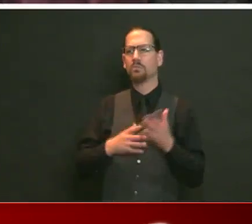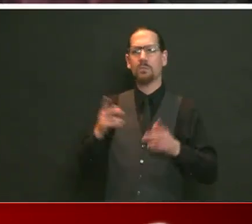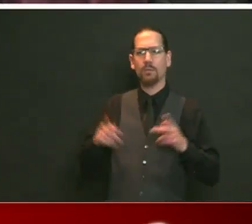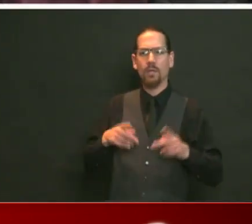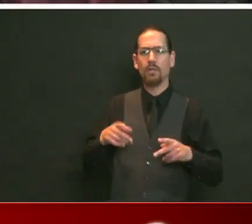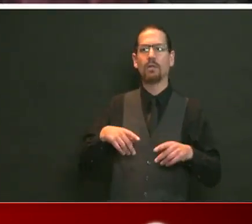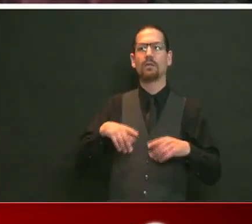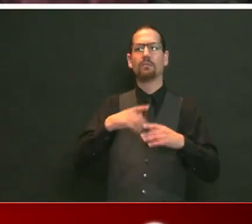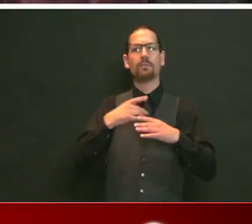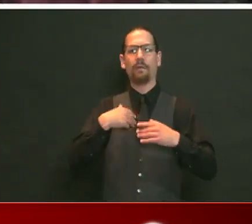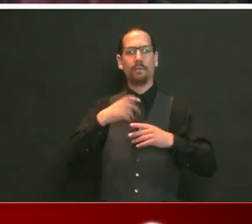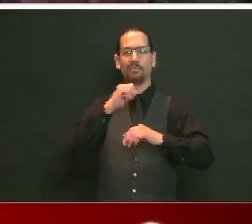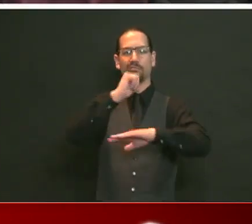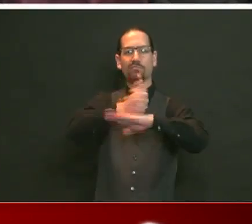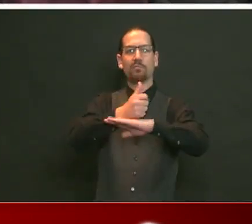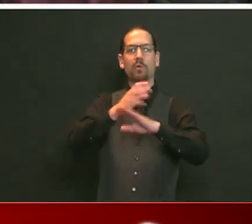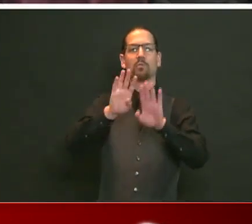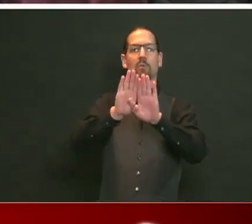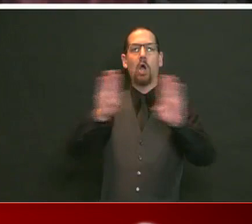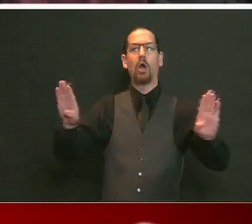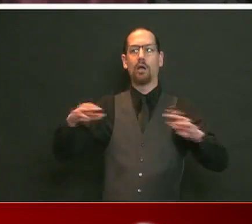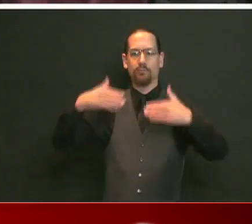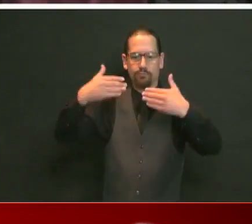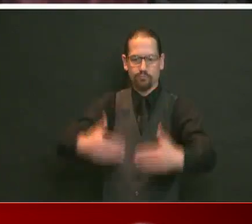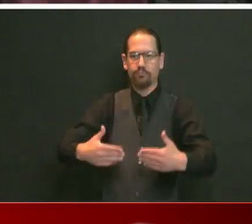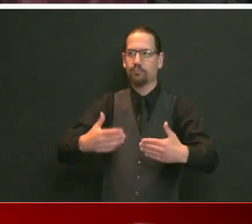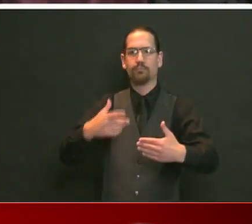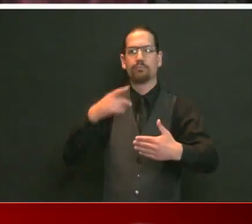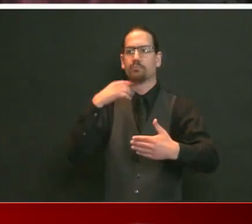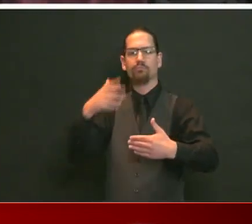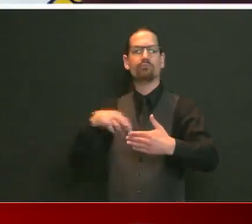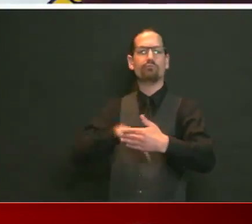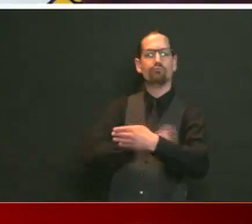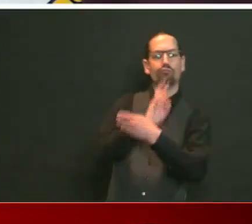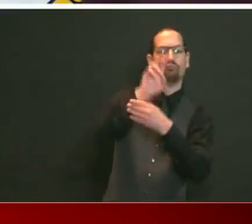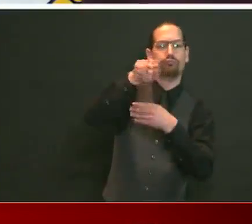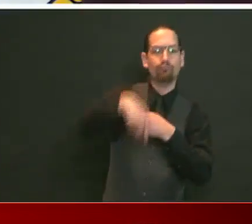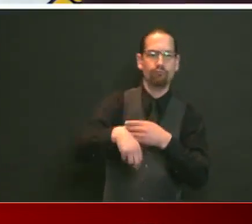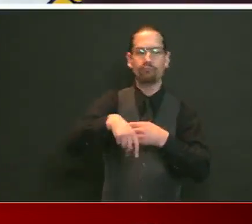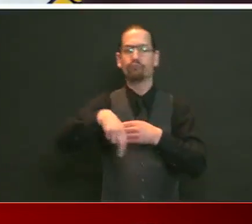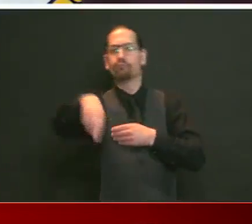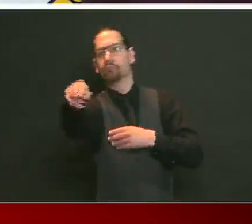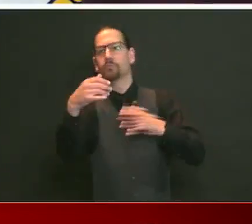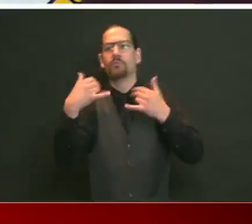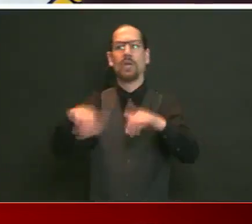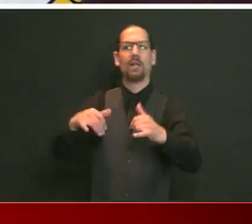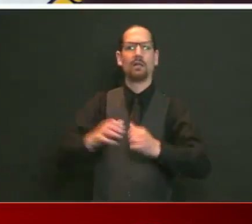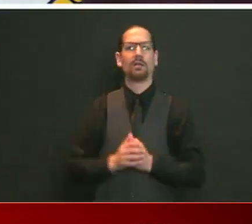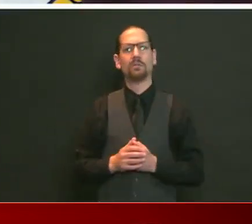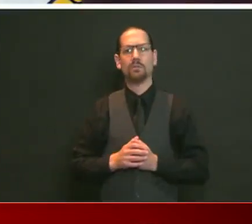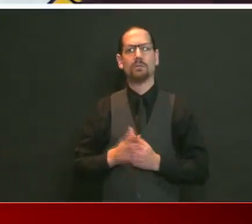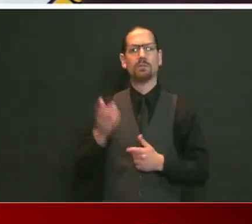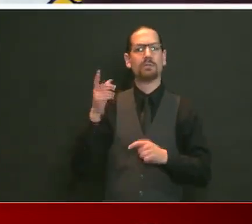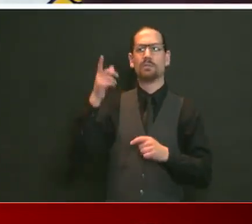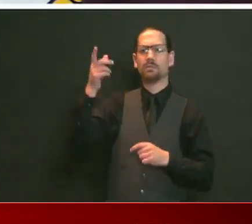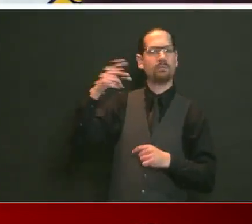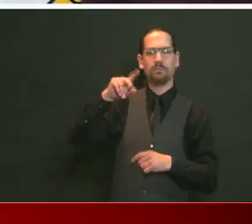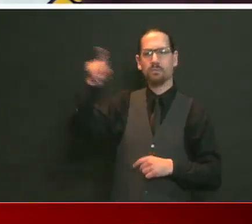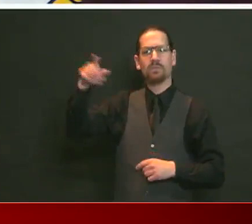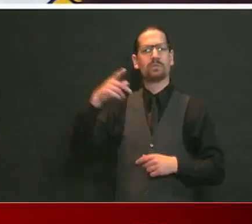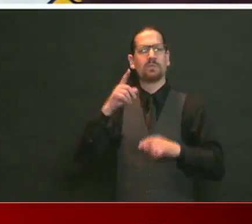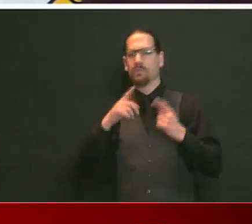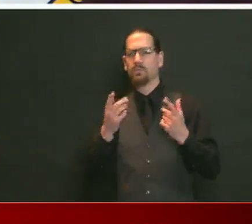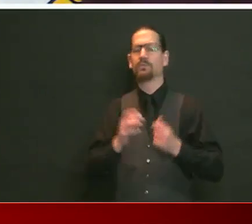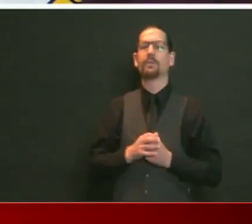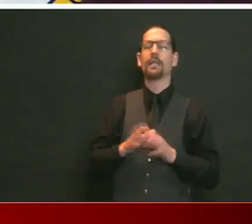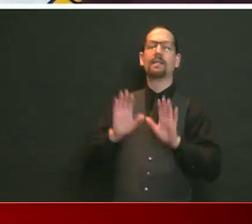square that with their own experience? With their own experience? You know, that is... Like the walls without problems. Yeah, yeah, yeah. First of all, that